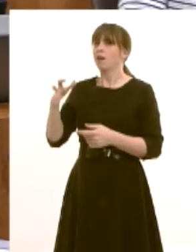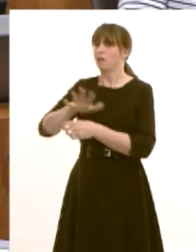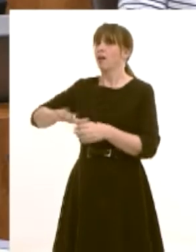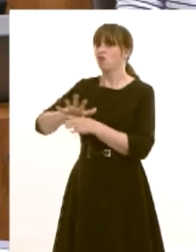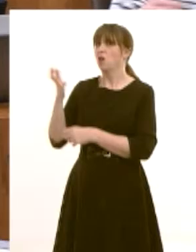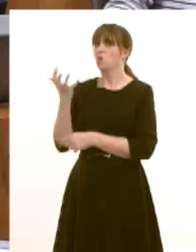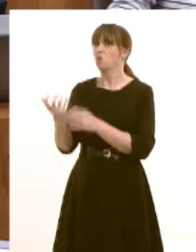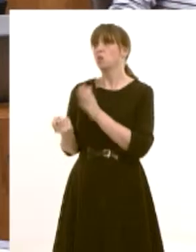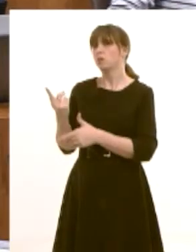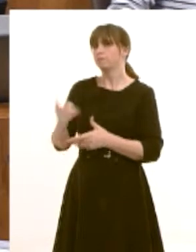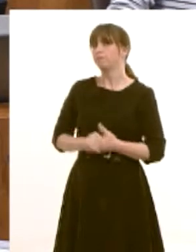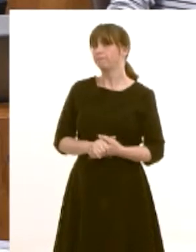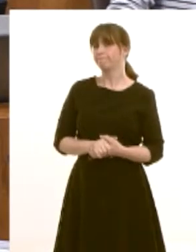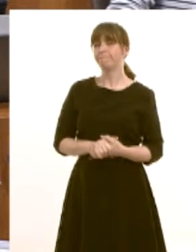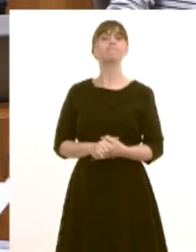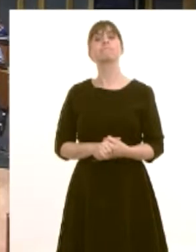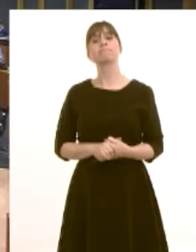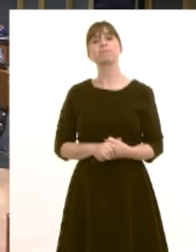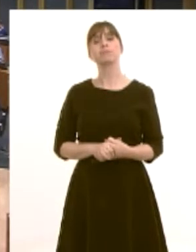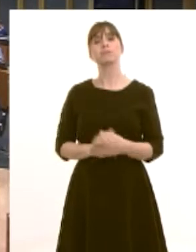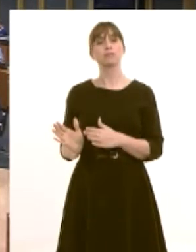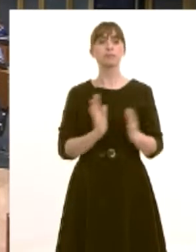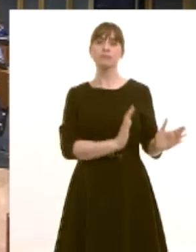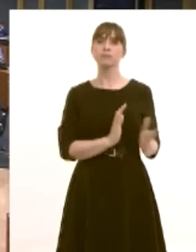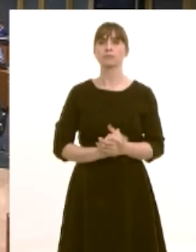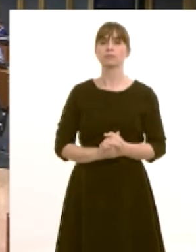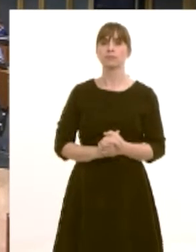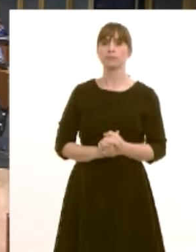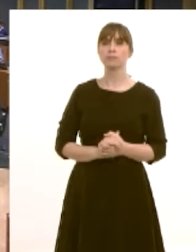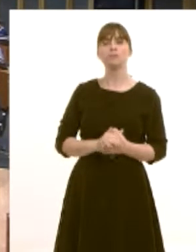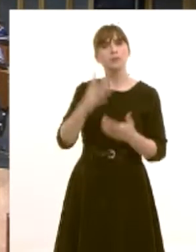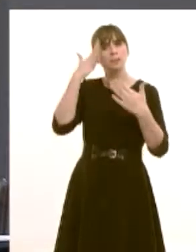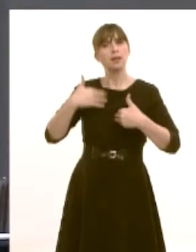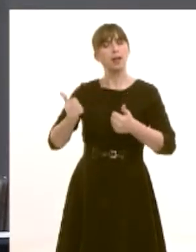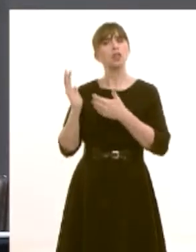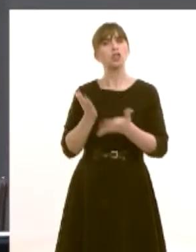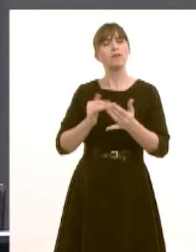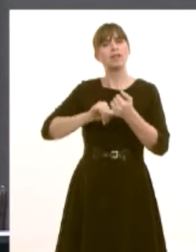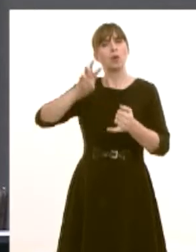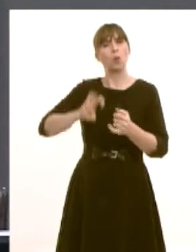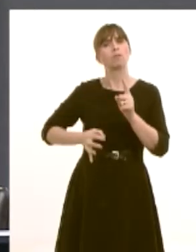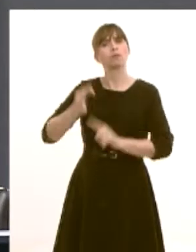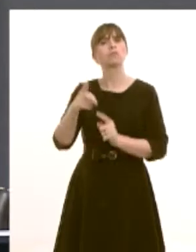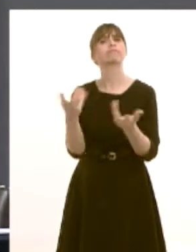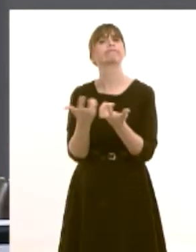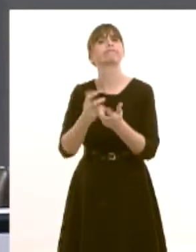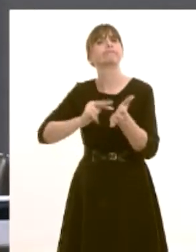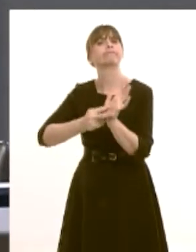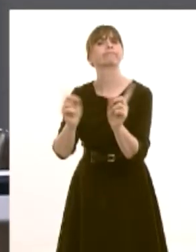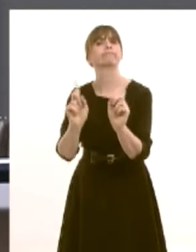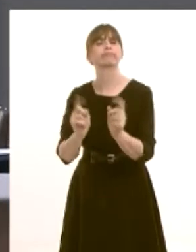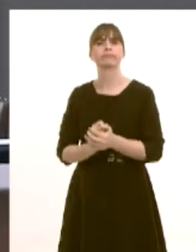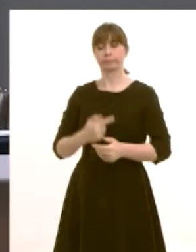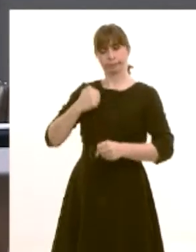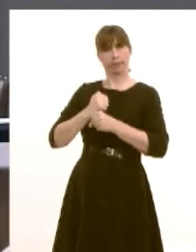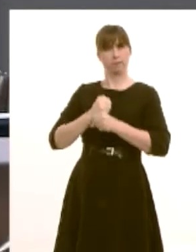Question two, Julie Morgan. What plans does the Welsh Government have to improve mental health services in South Wales? Well one of the government's